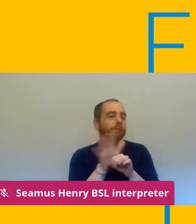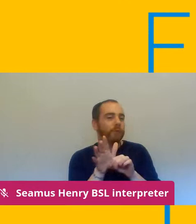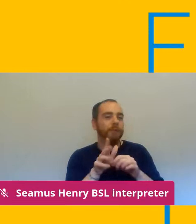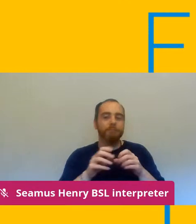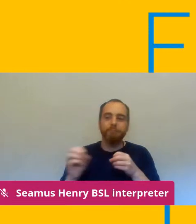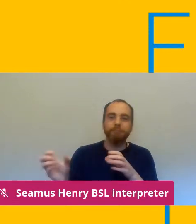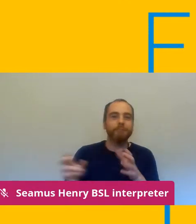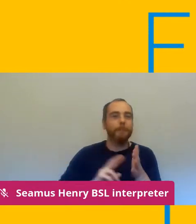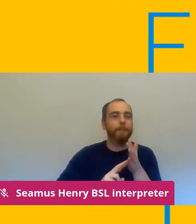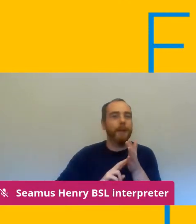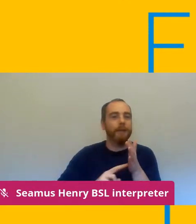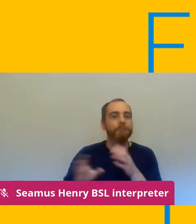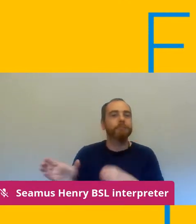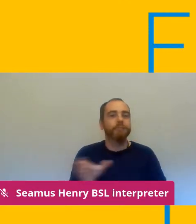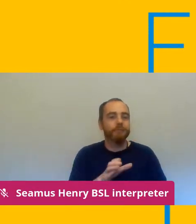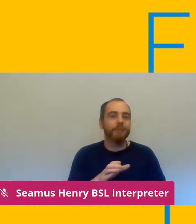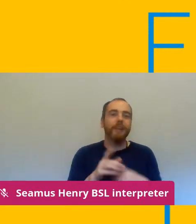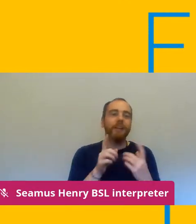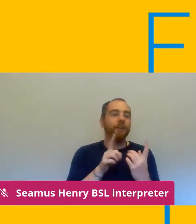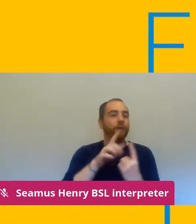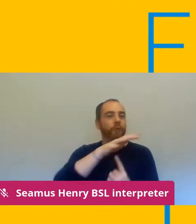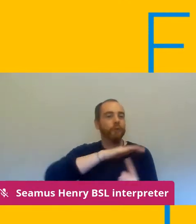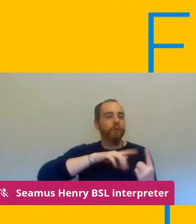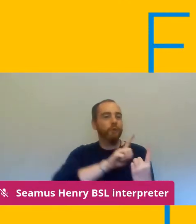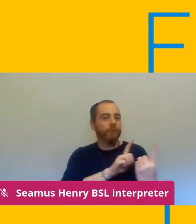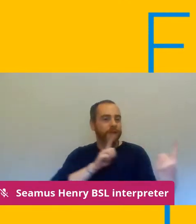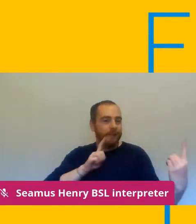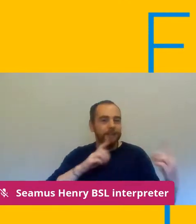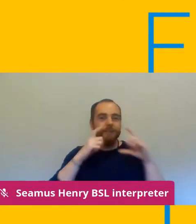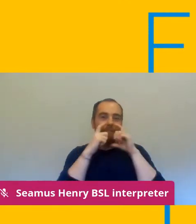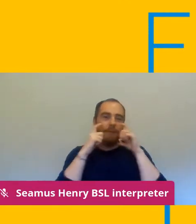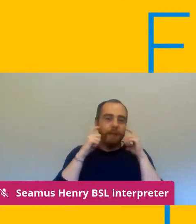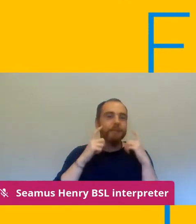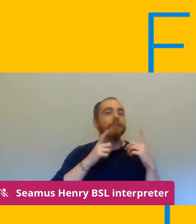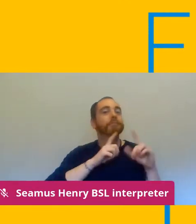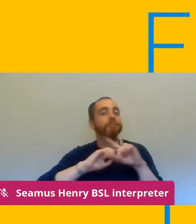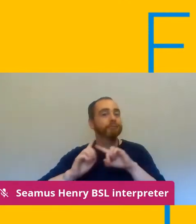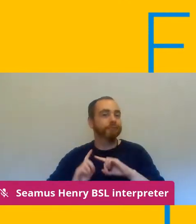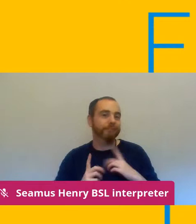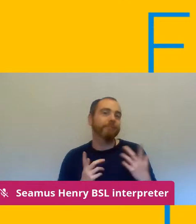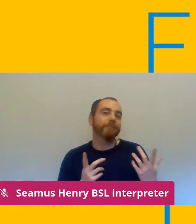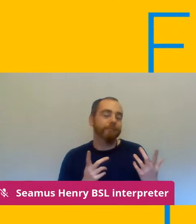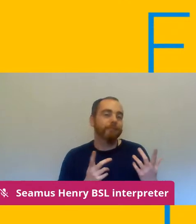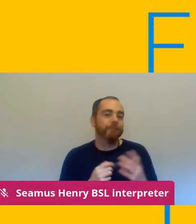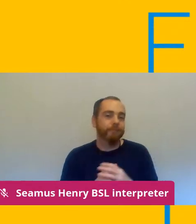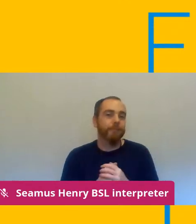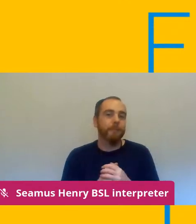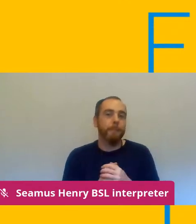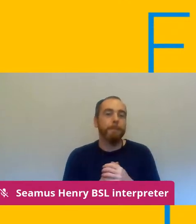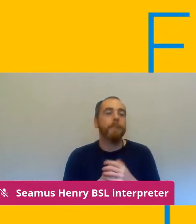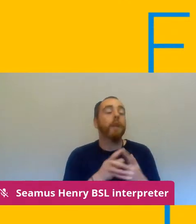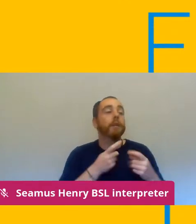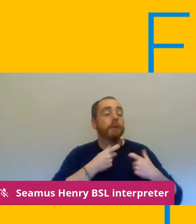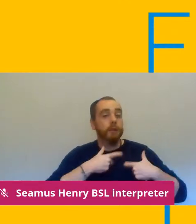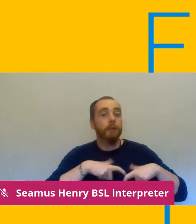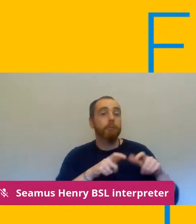um just standard control measures but largely quite significant levels of face-to-face delivery